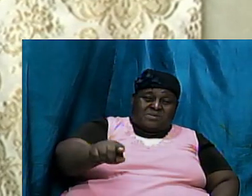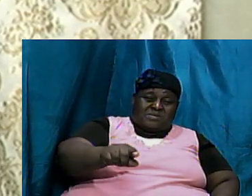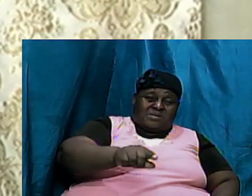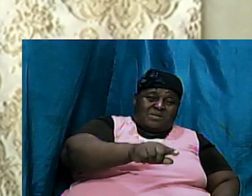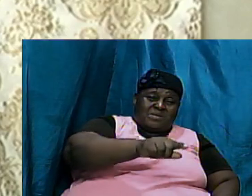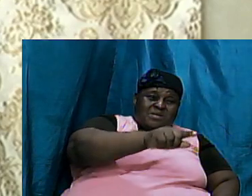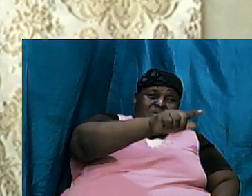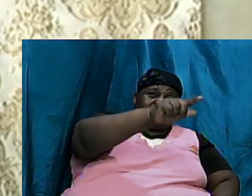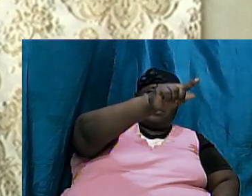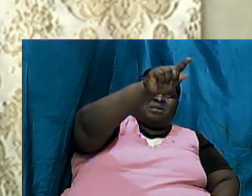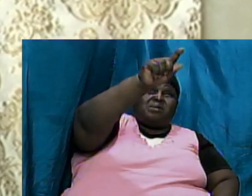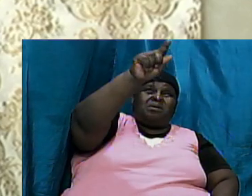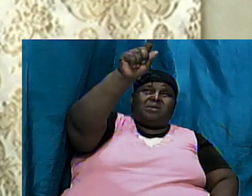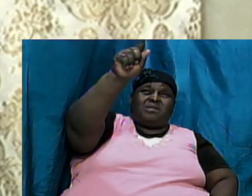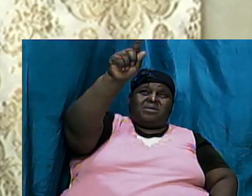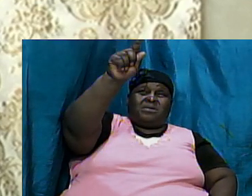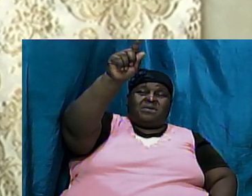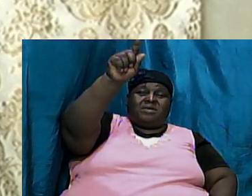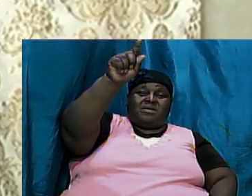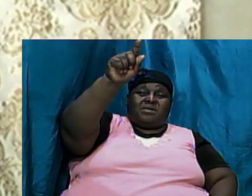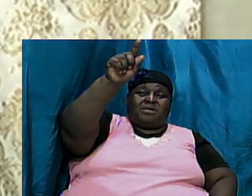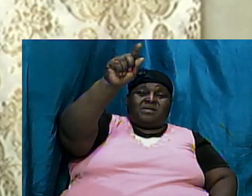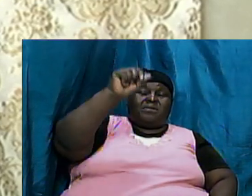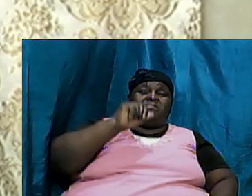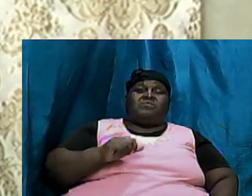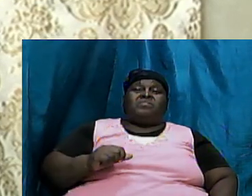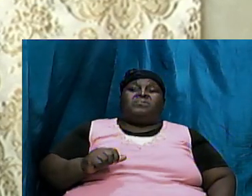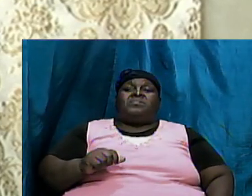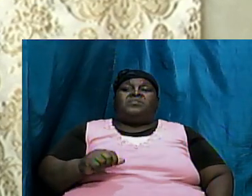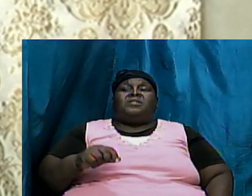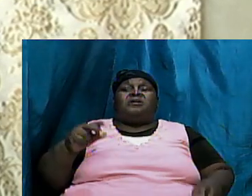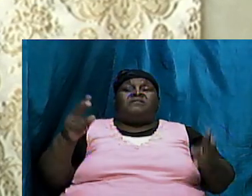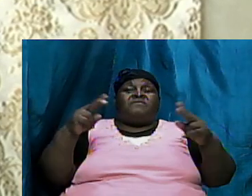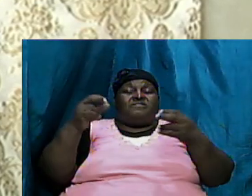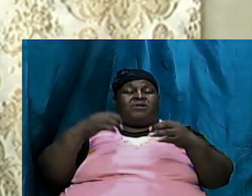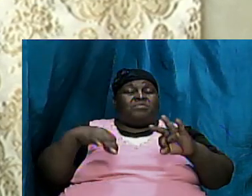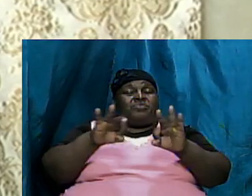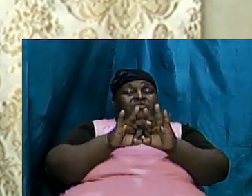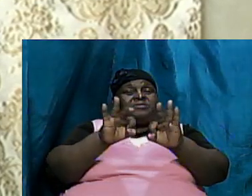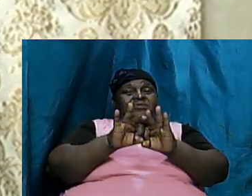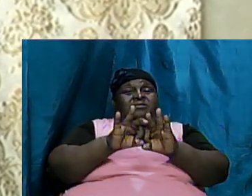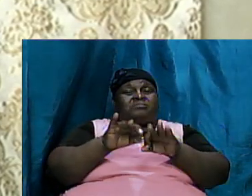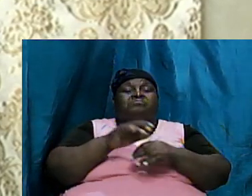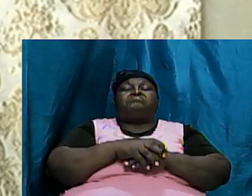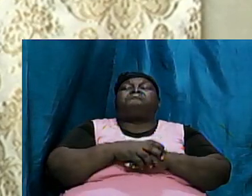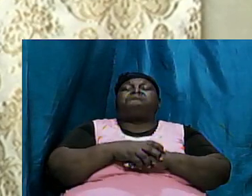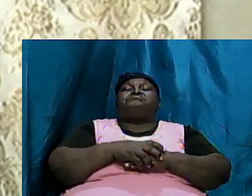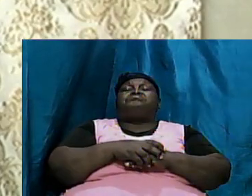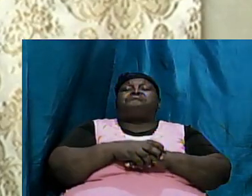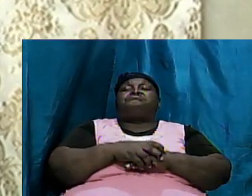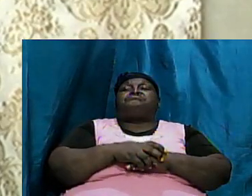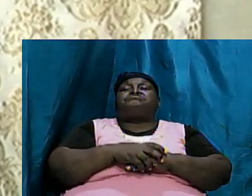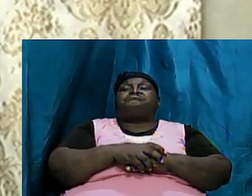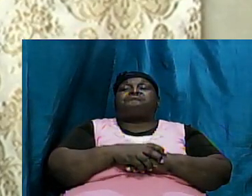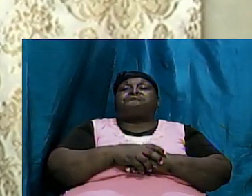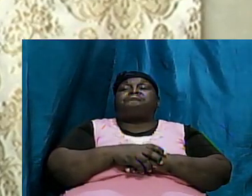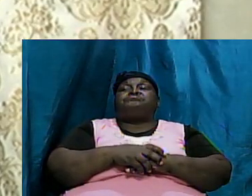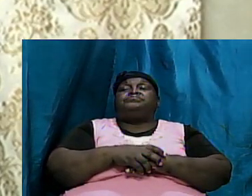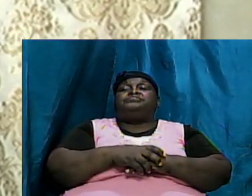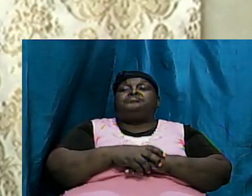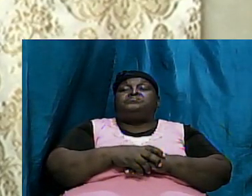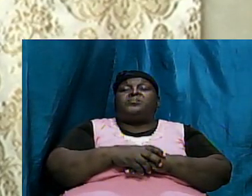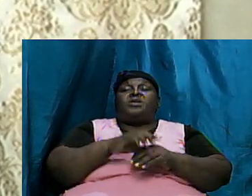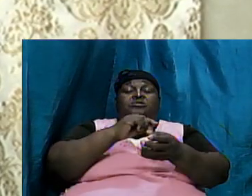start and the end is at the same point very important we will come back to that later on in the study but